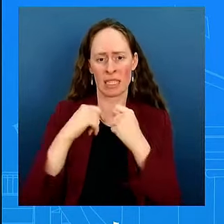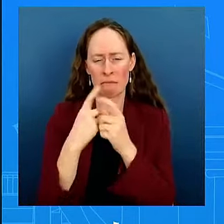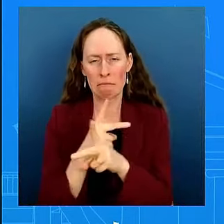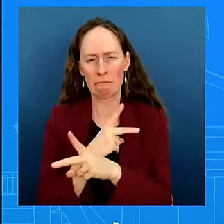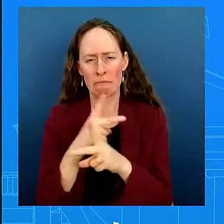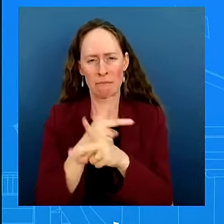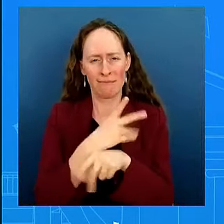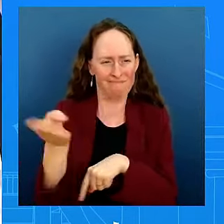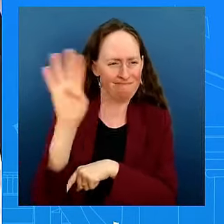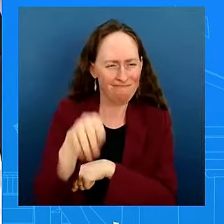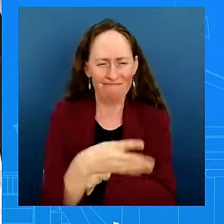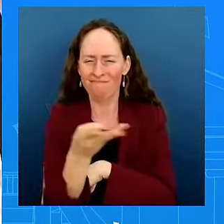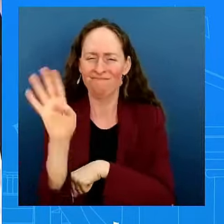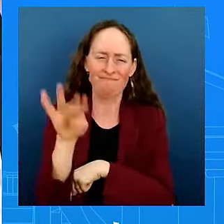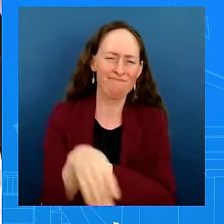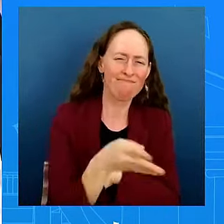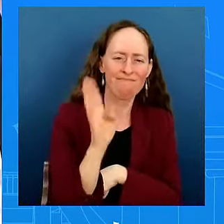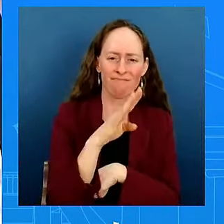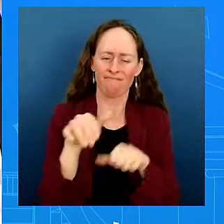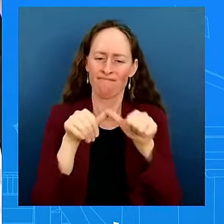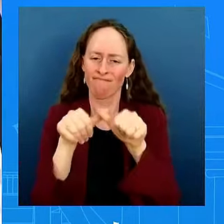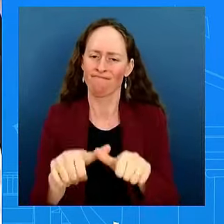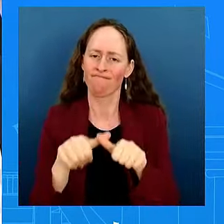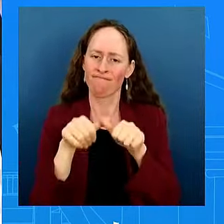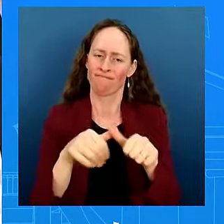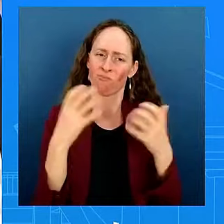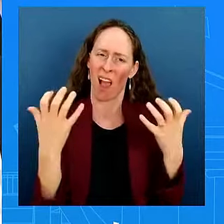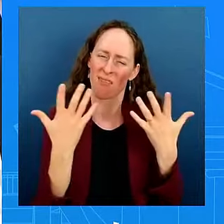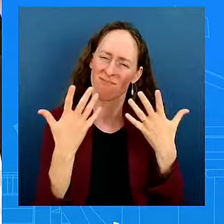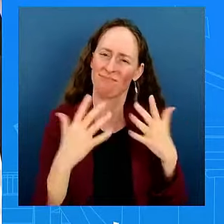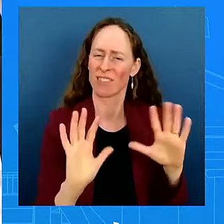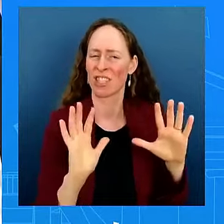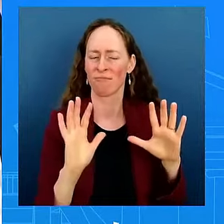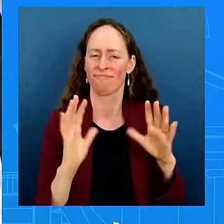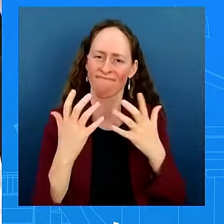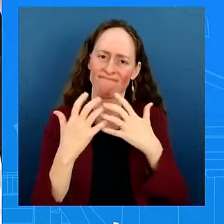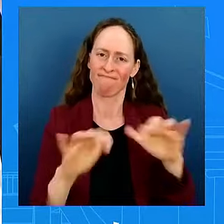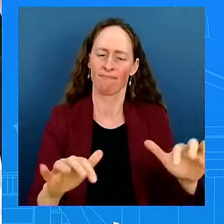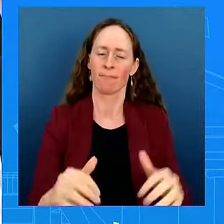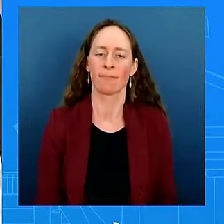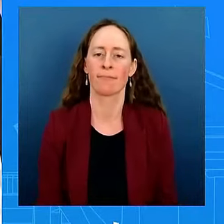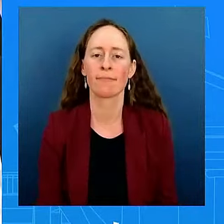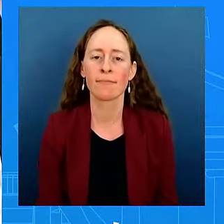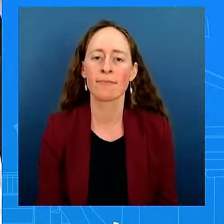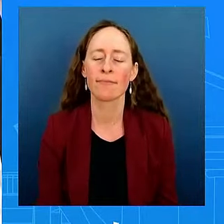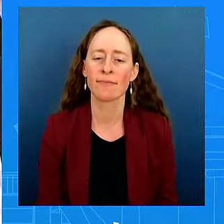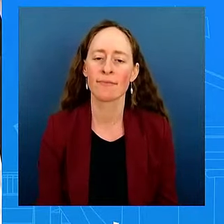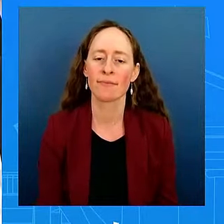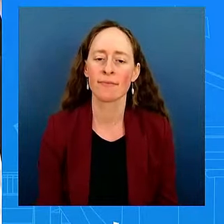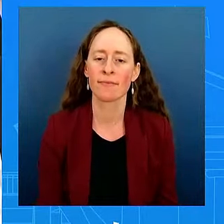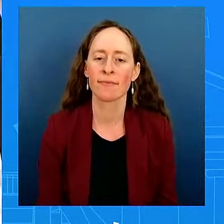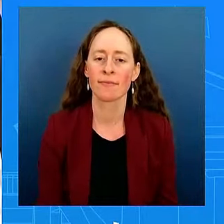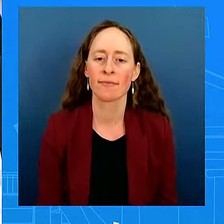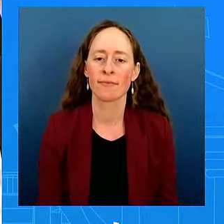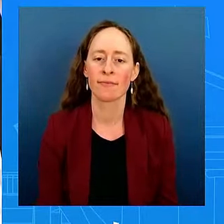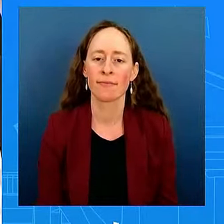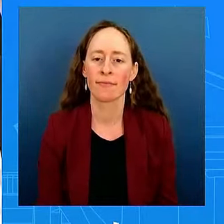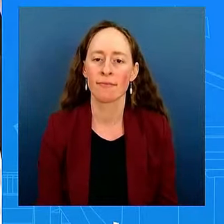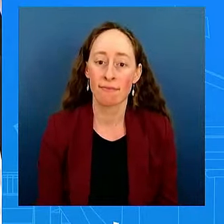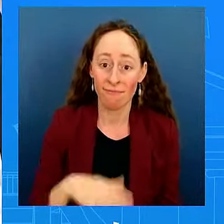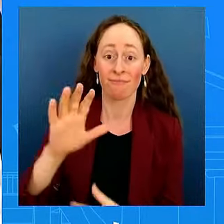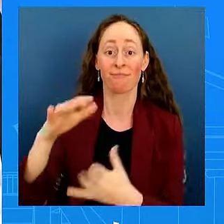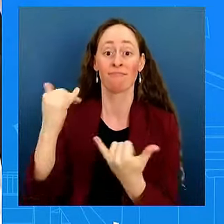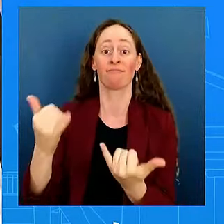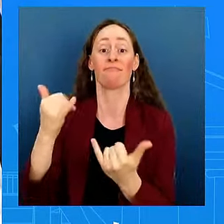we're going to focus on. The was the last person to face Donald Trump on the debate stage. Vice President Harris will be doing so in a week. Has President Biden